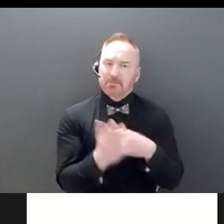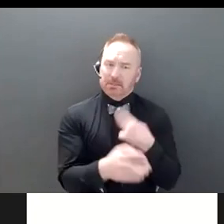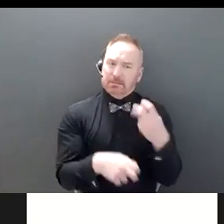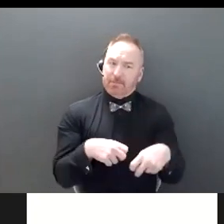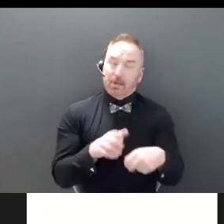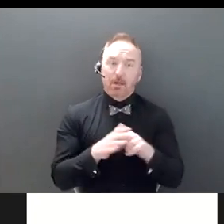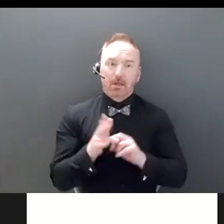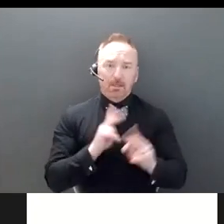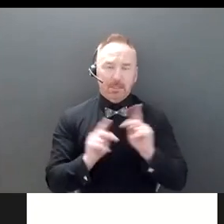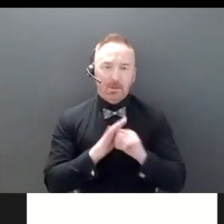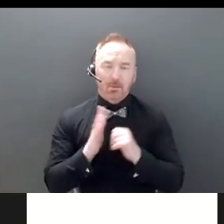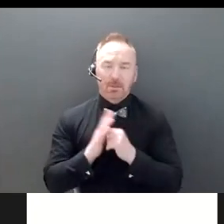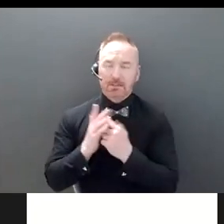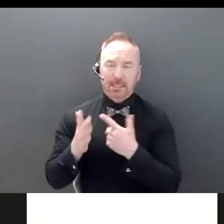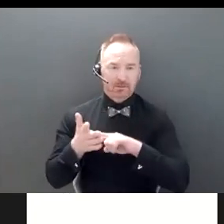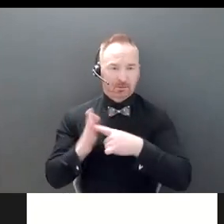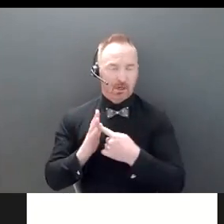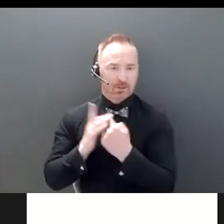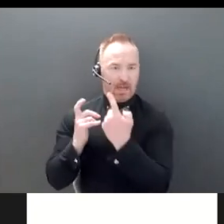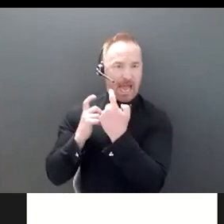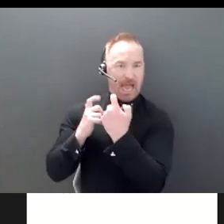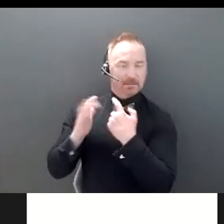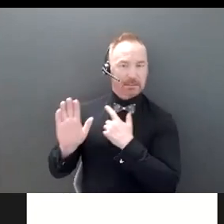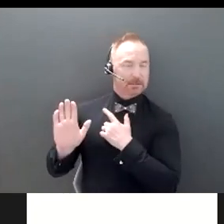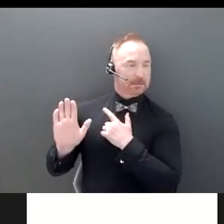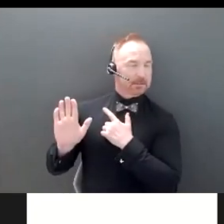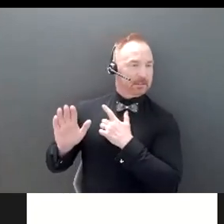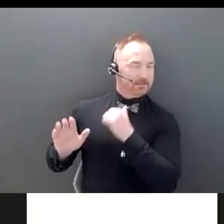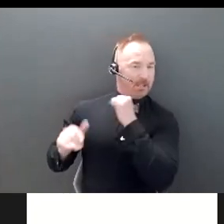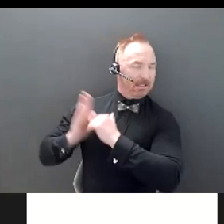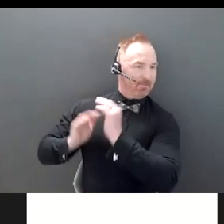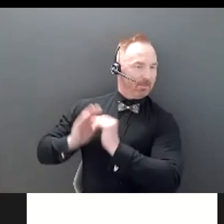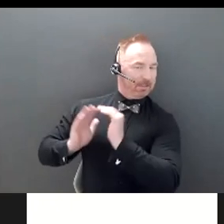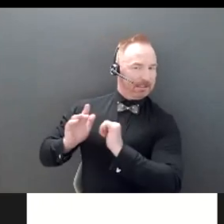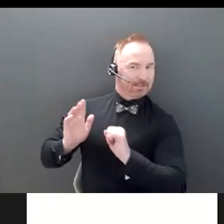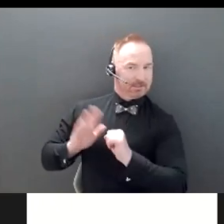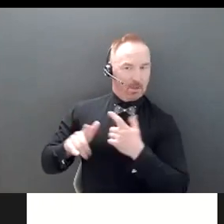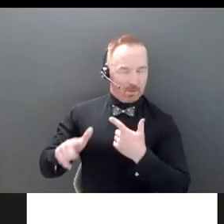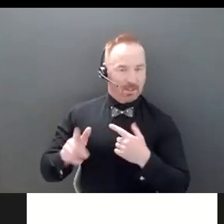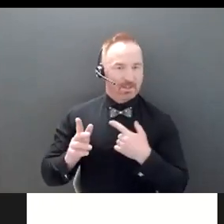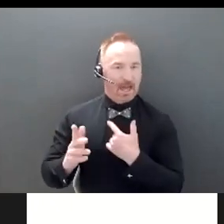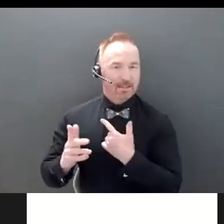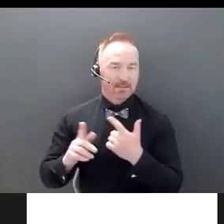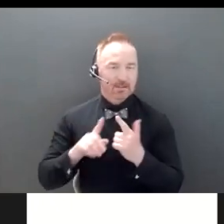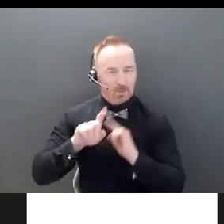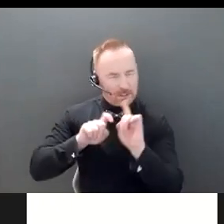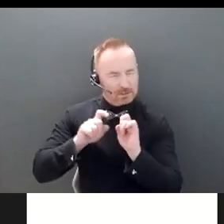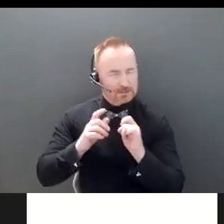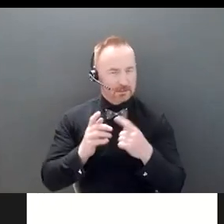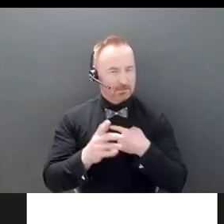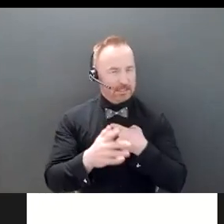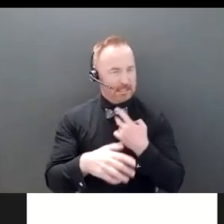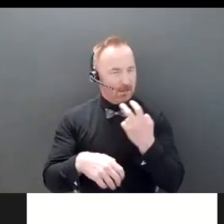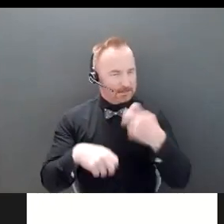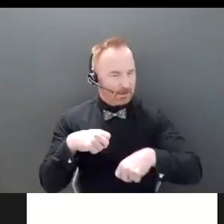questions that you might be uncomfortable with. And it's, it's like advanced planning, we need to ask these difficult questions, or have people understand